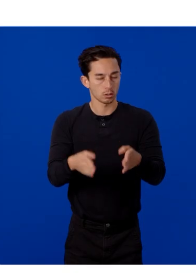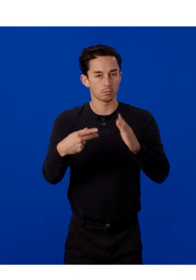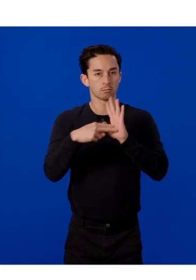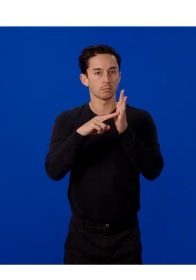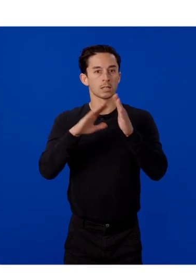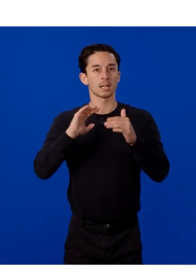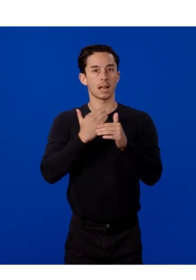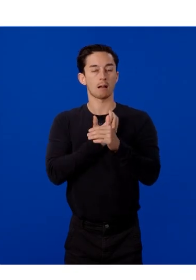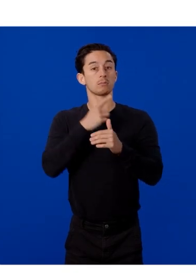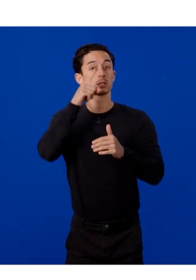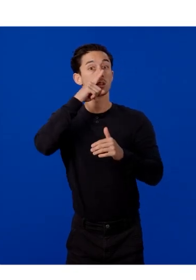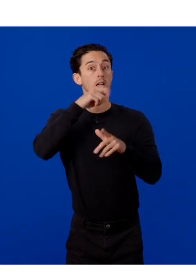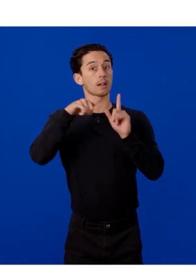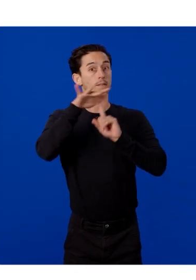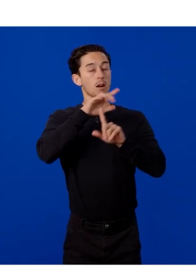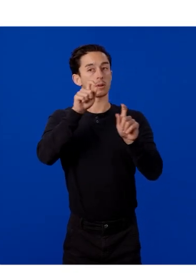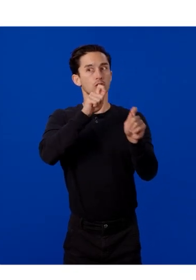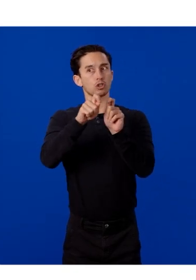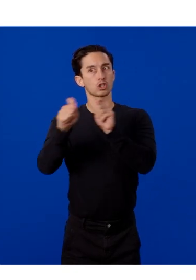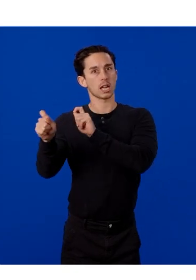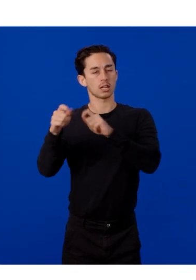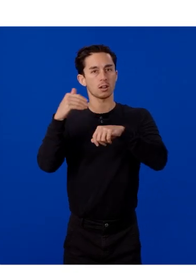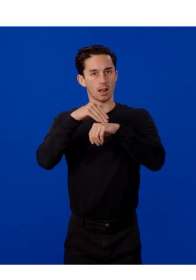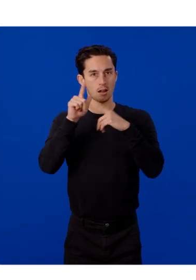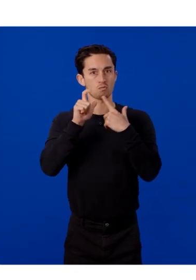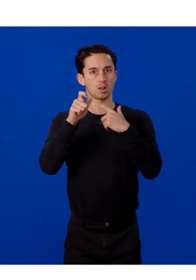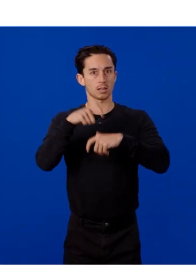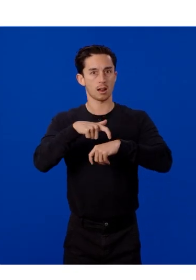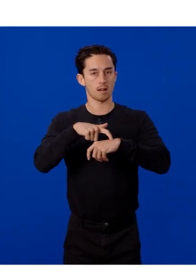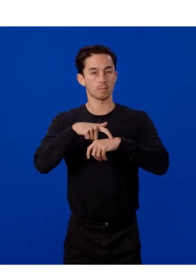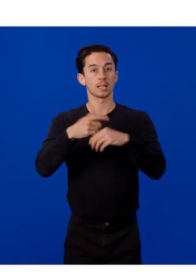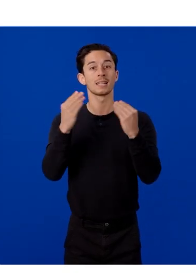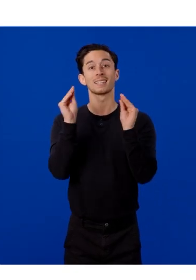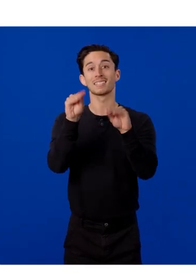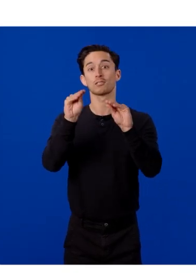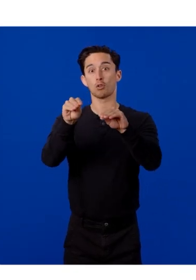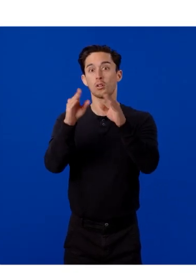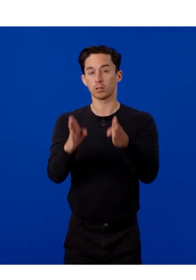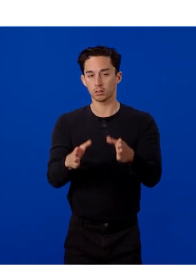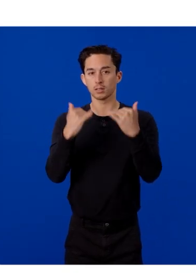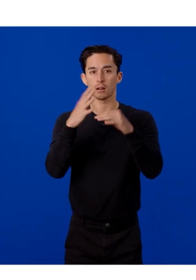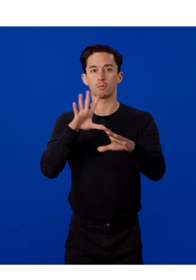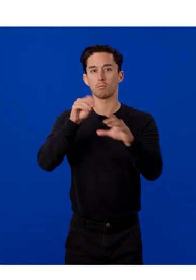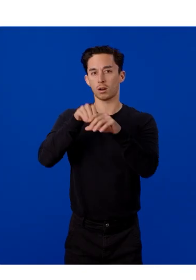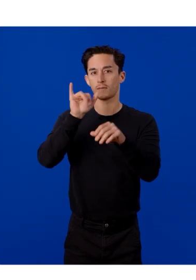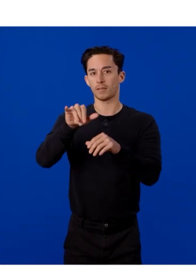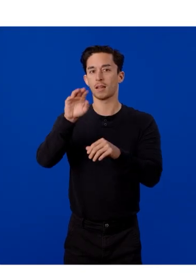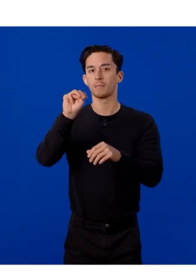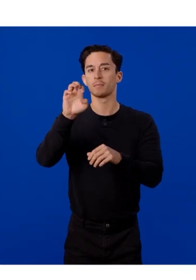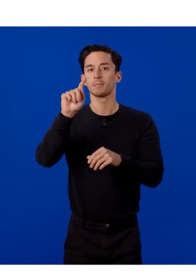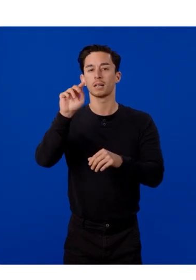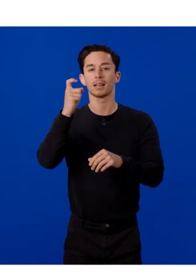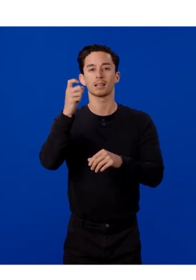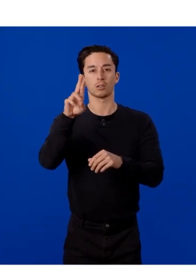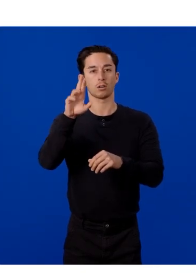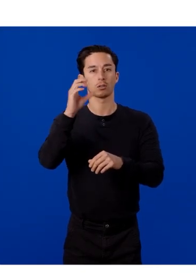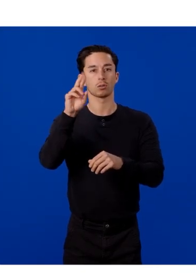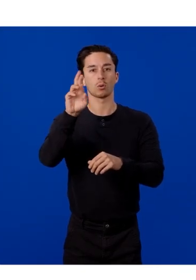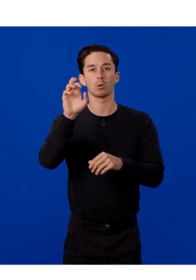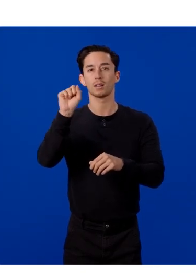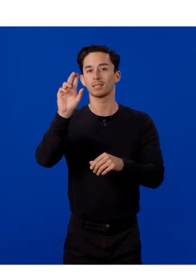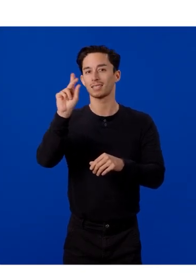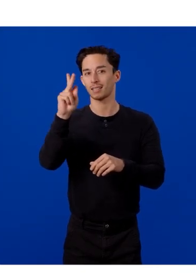synthetic environments at runtime. The installer is now part of the Meta XR Core SDK, stays open between sessions,